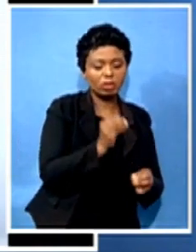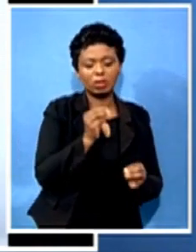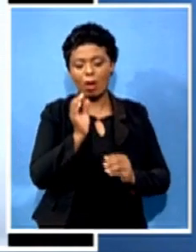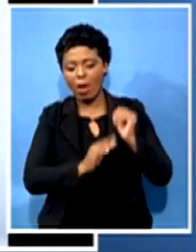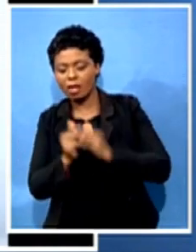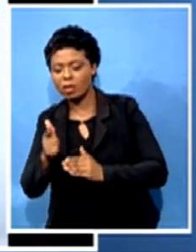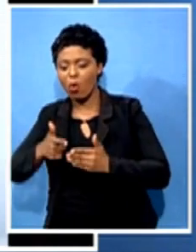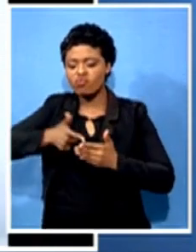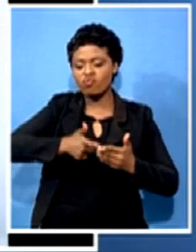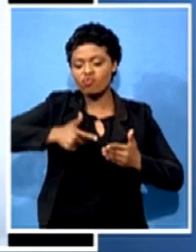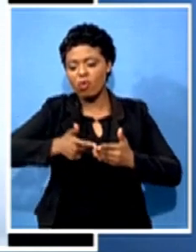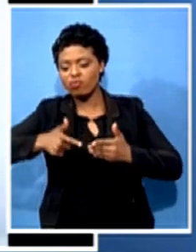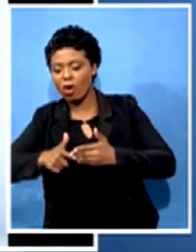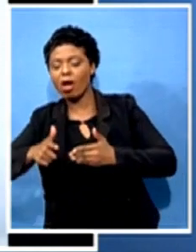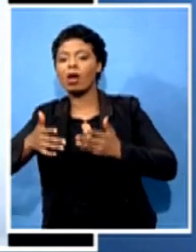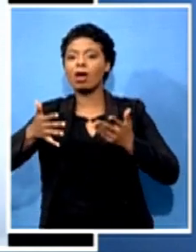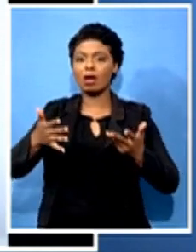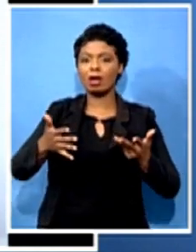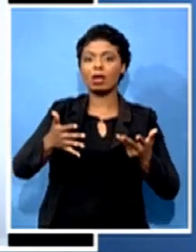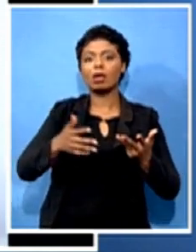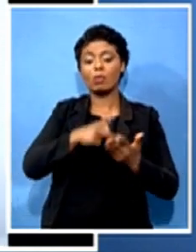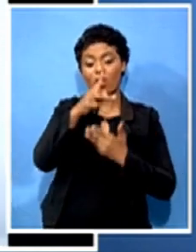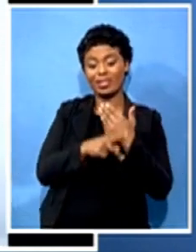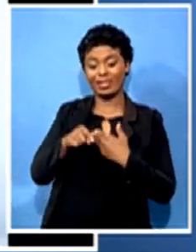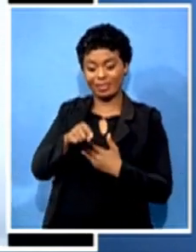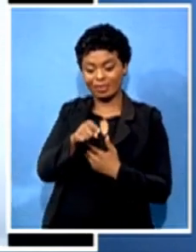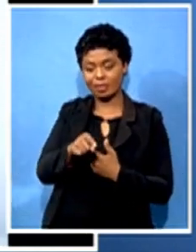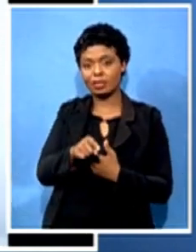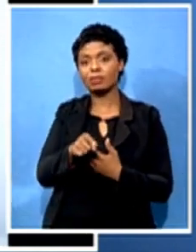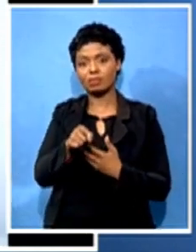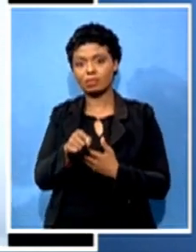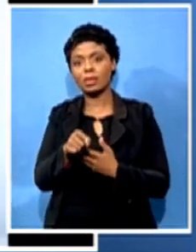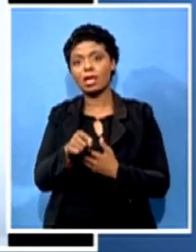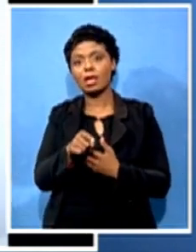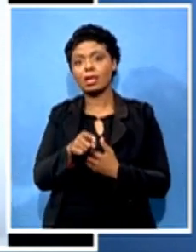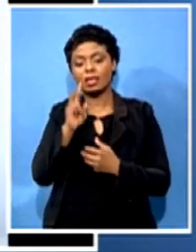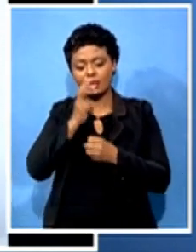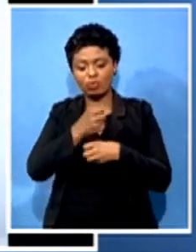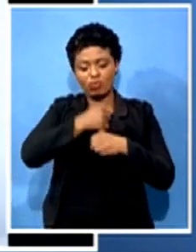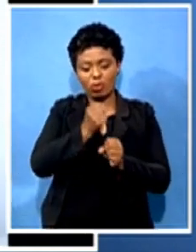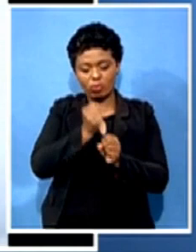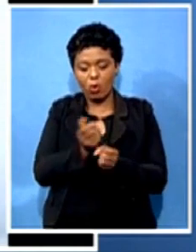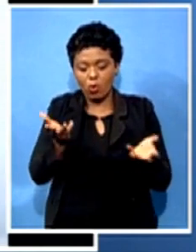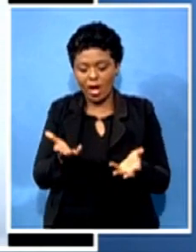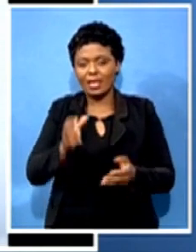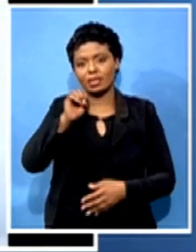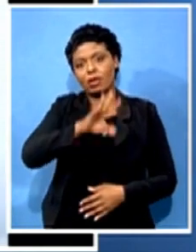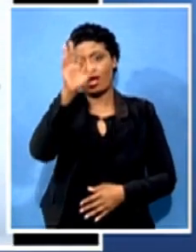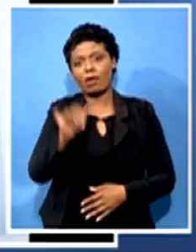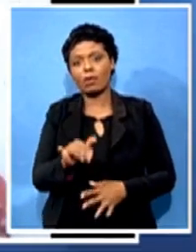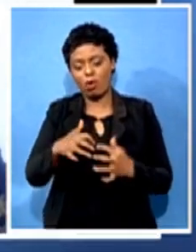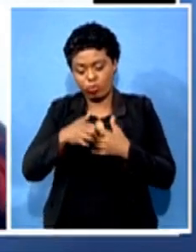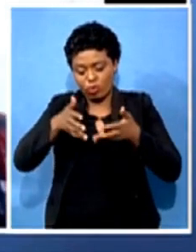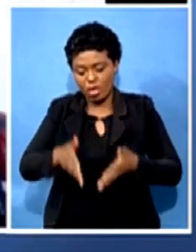portion of that project or that product should be manufactured or assembled in South Africa using South African resources. for instance,